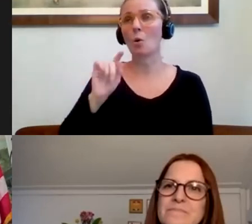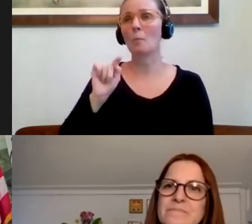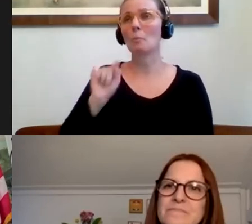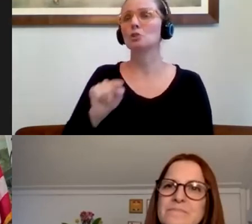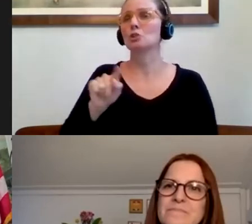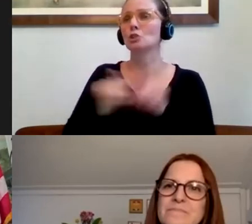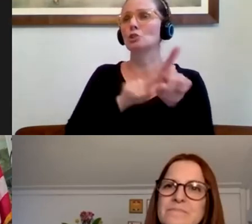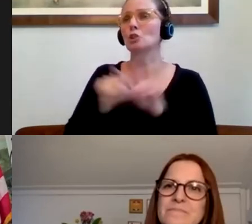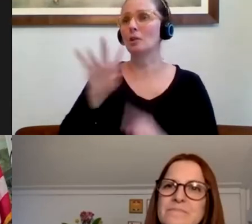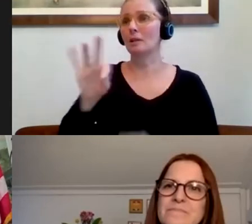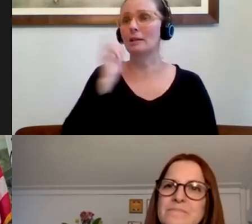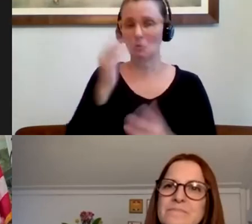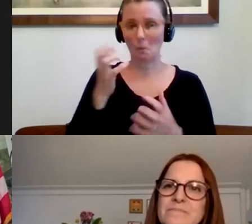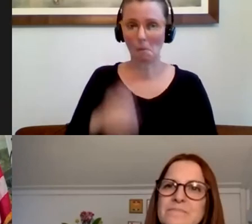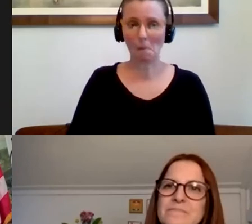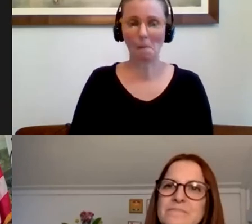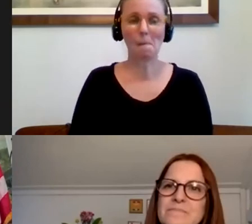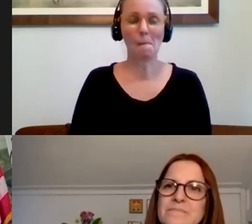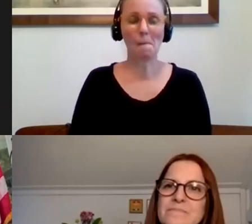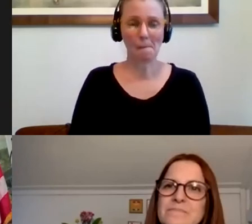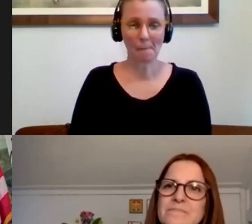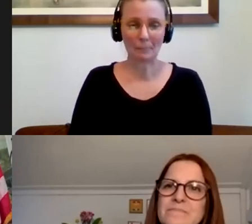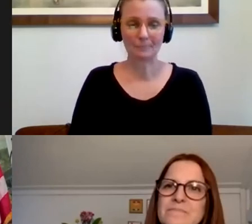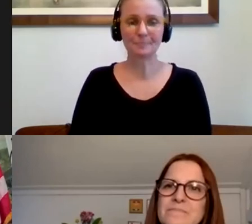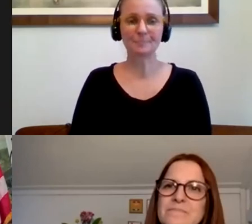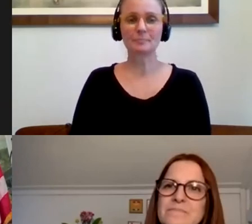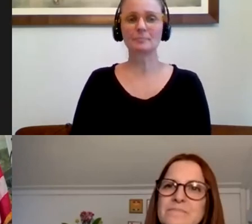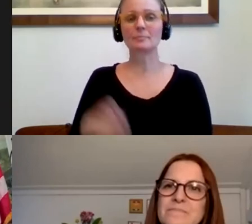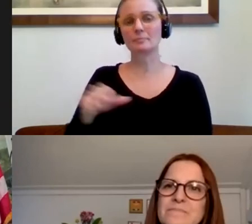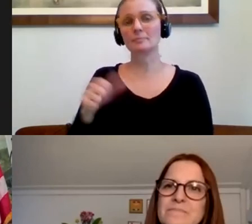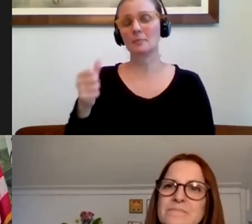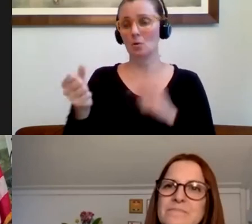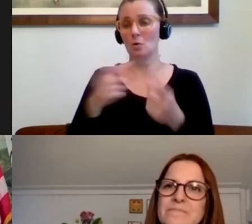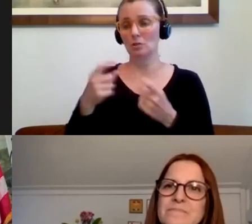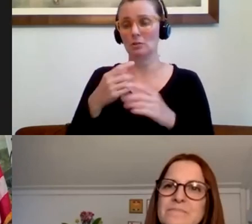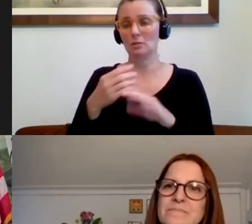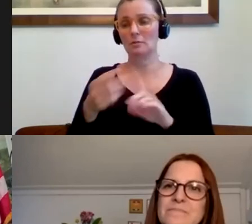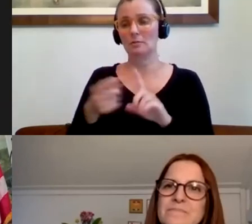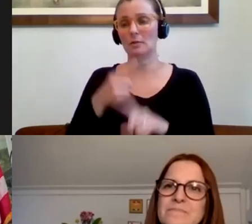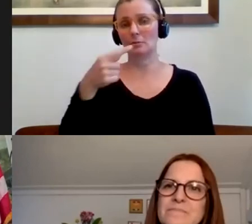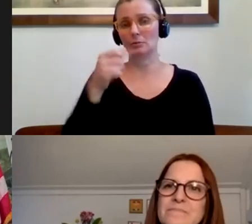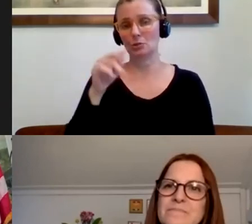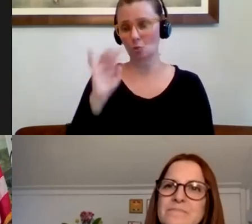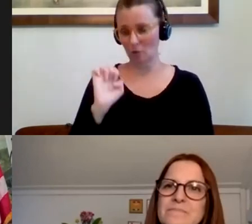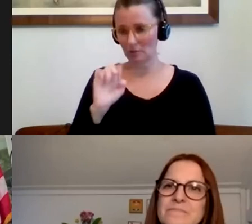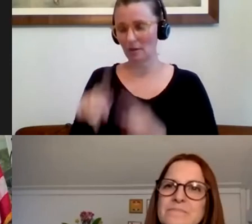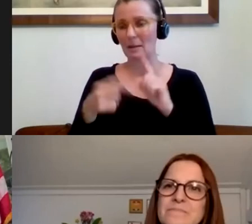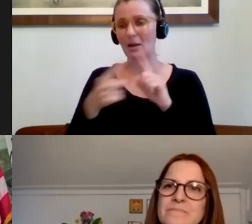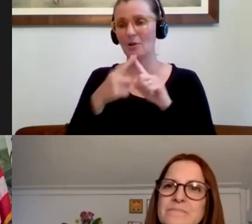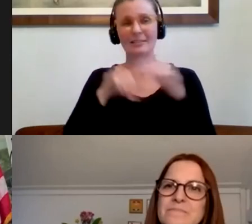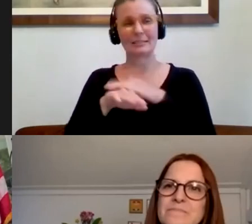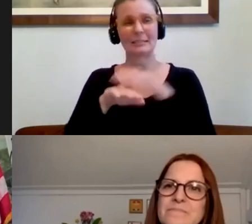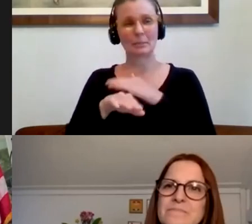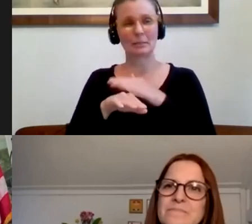want to speak. So I'm going to go back to one of our submitted questions before the meeting from George regarding accessibility. Are you currently